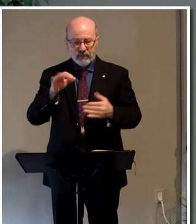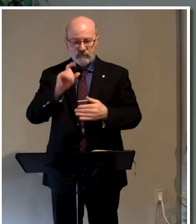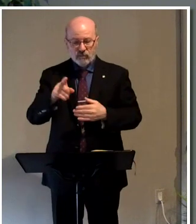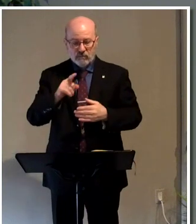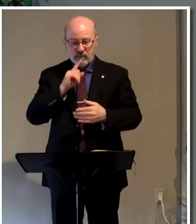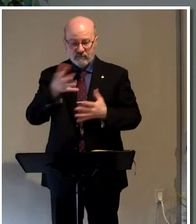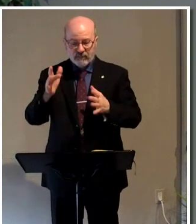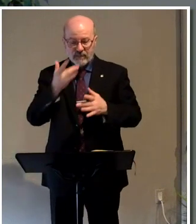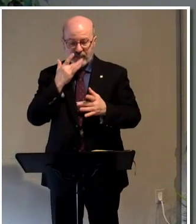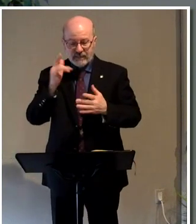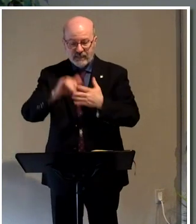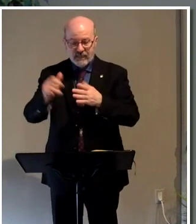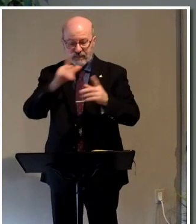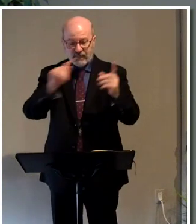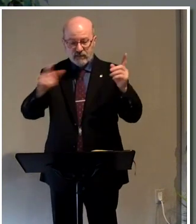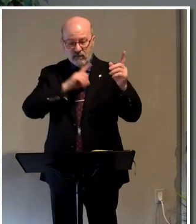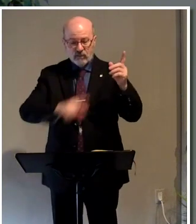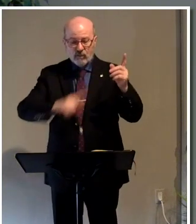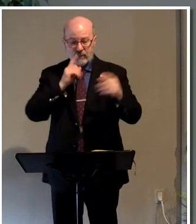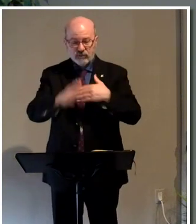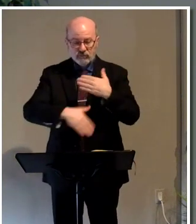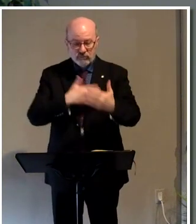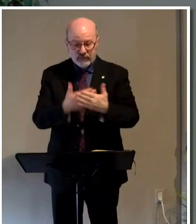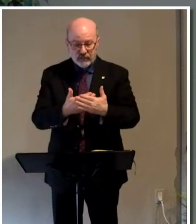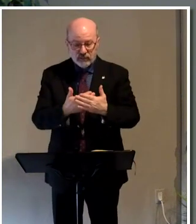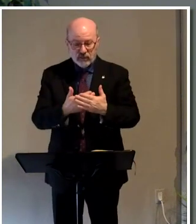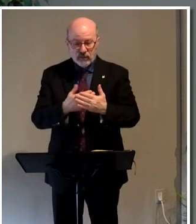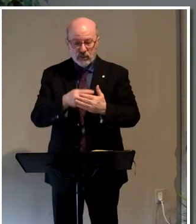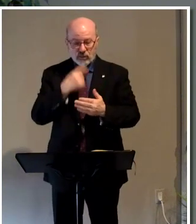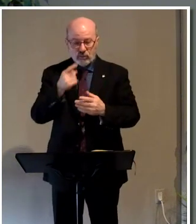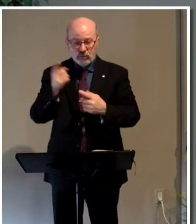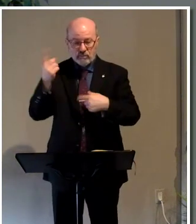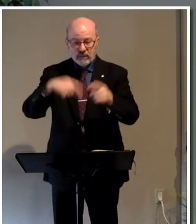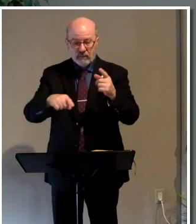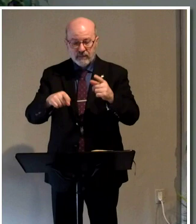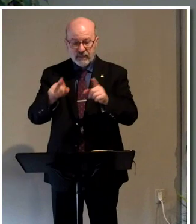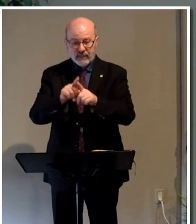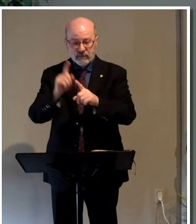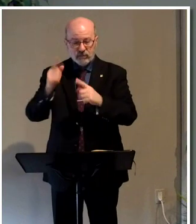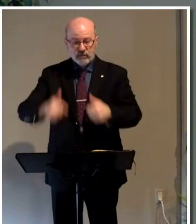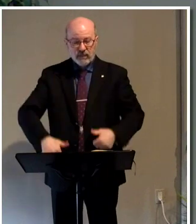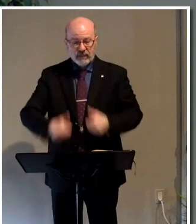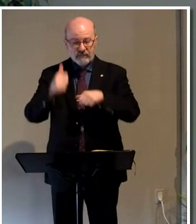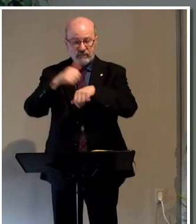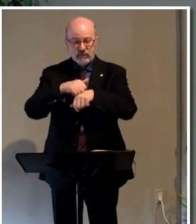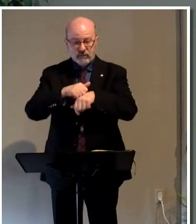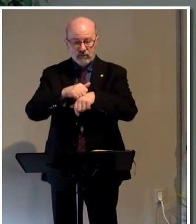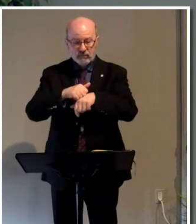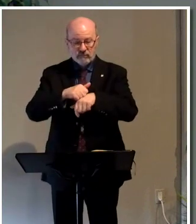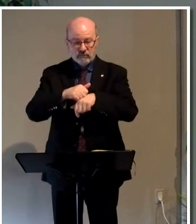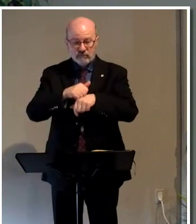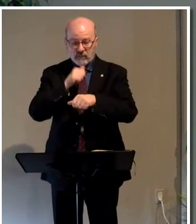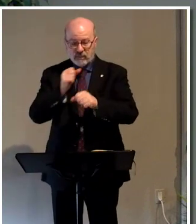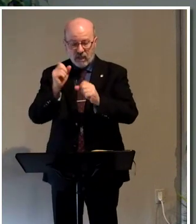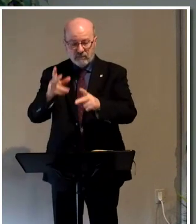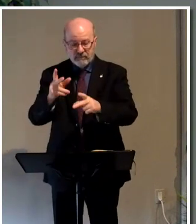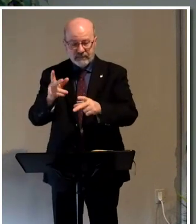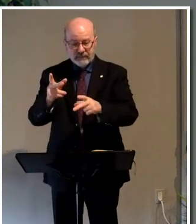so, we have tasted that the Lord is gracious to whom coming as unto a living stone